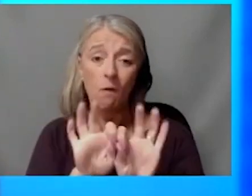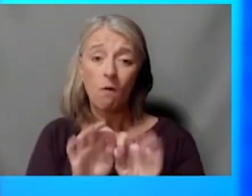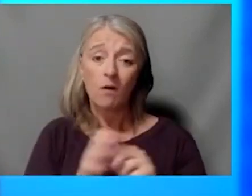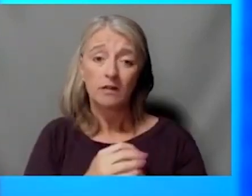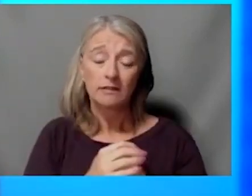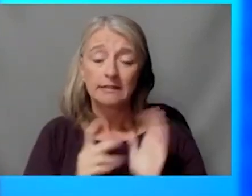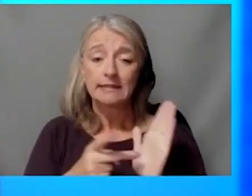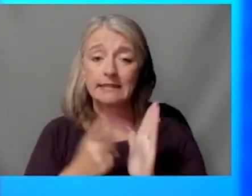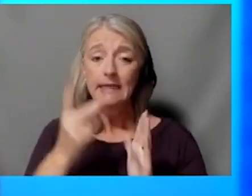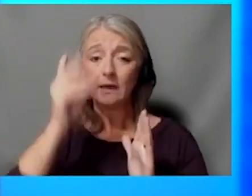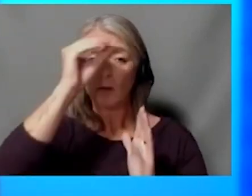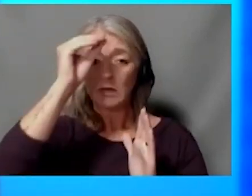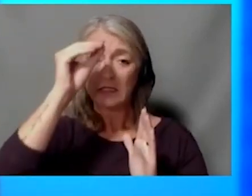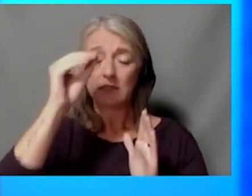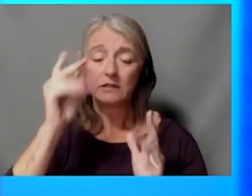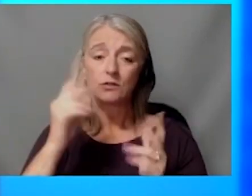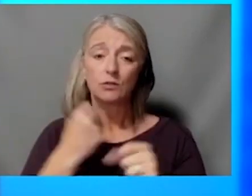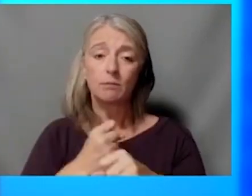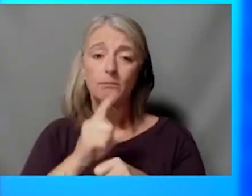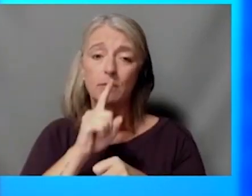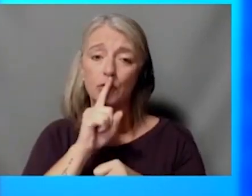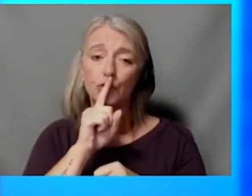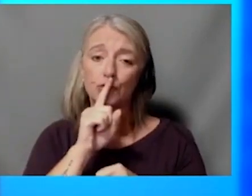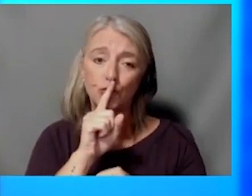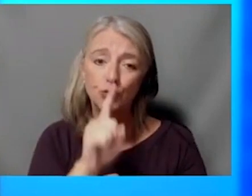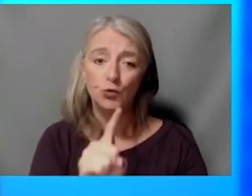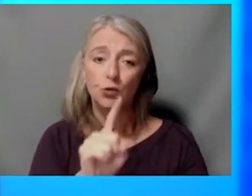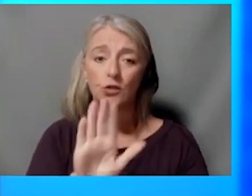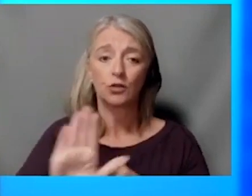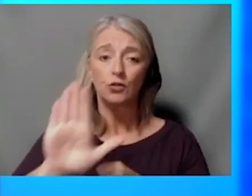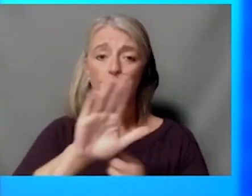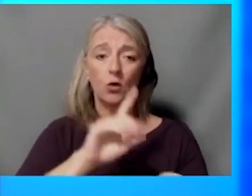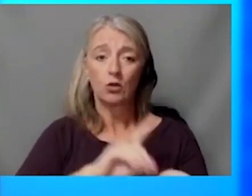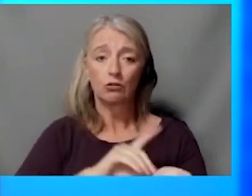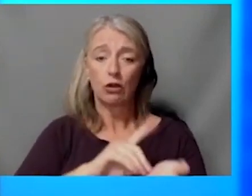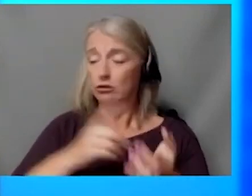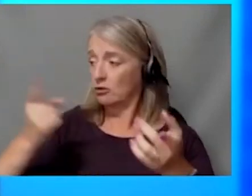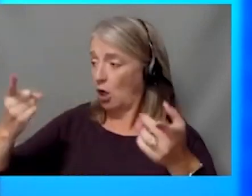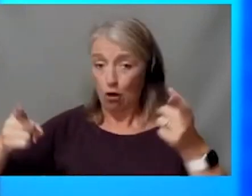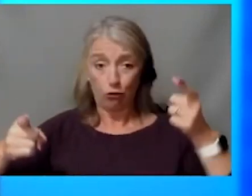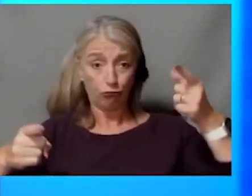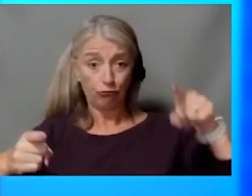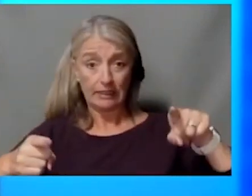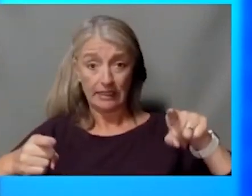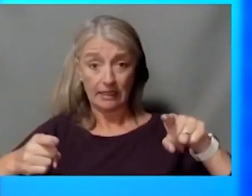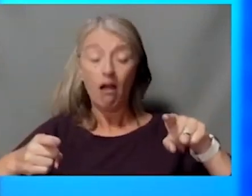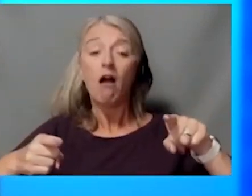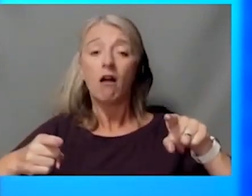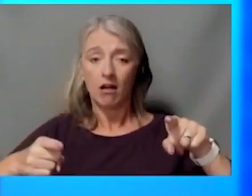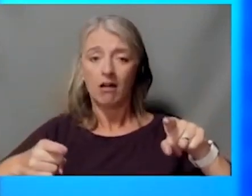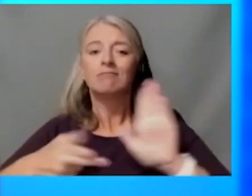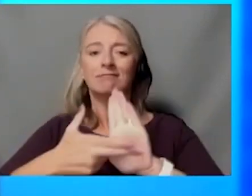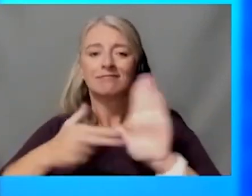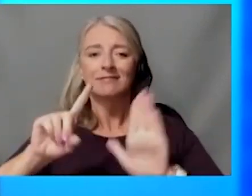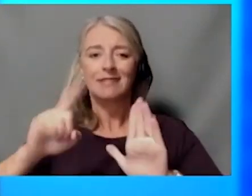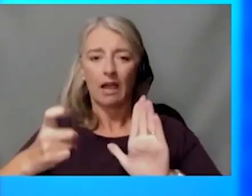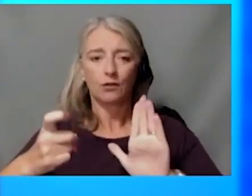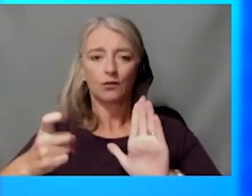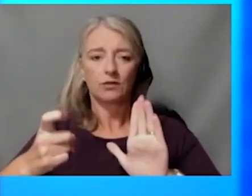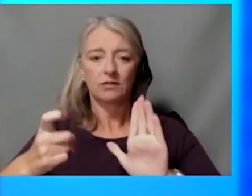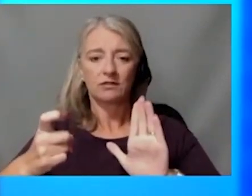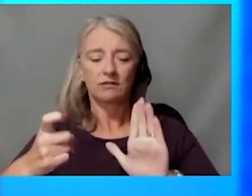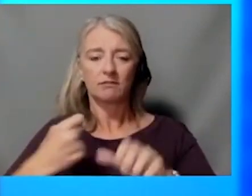make sure that your doctors agree on what your diagnosis is and what the right treatment is to maximize your chance for a good outcome.